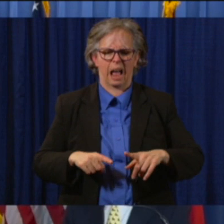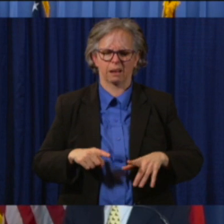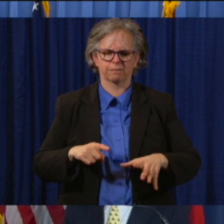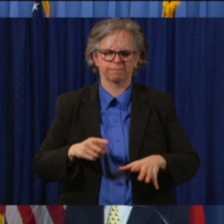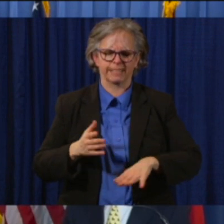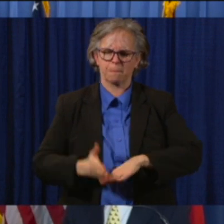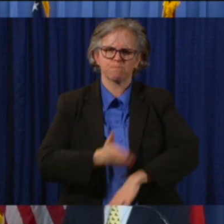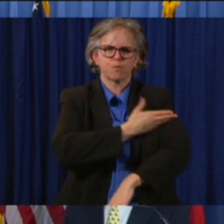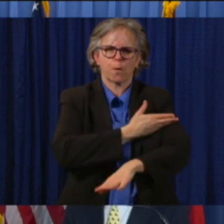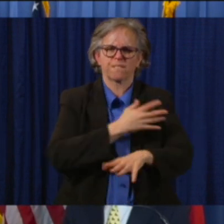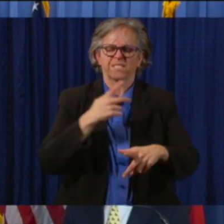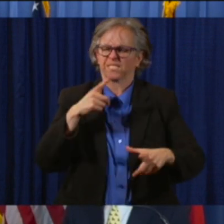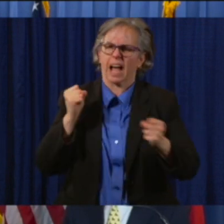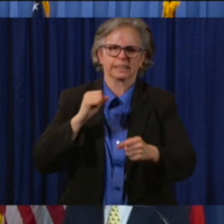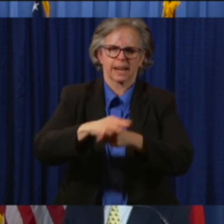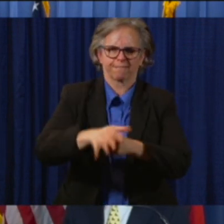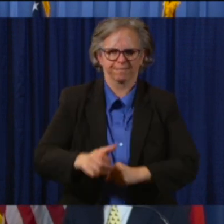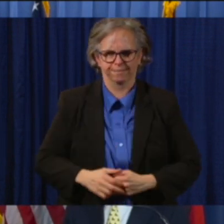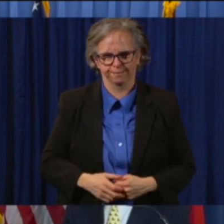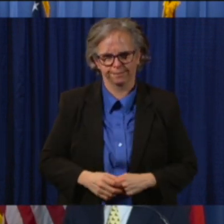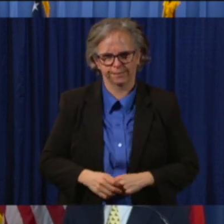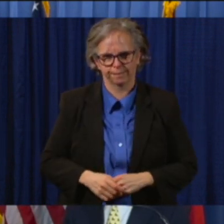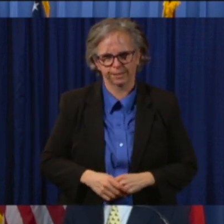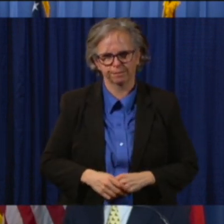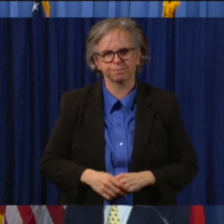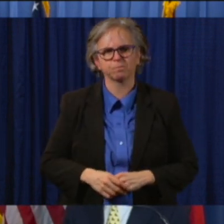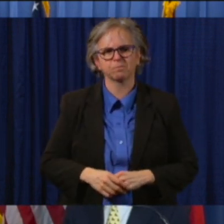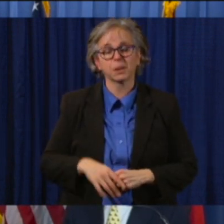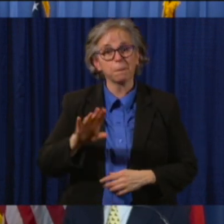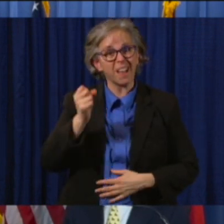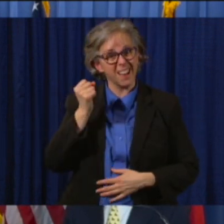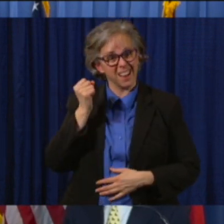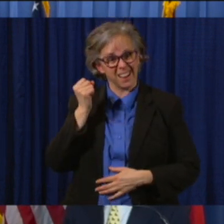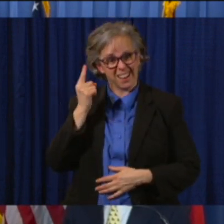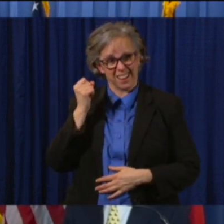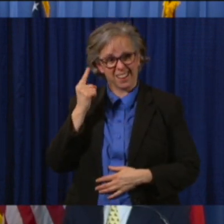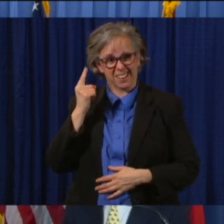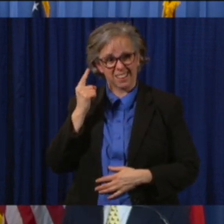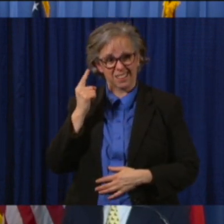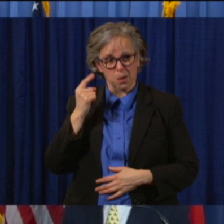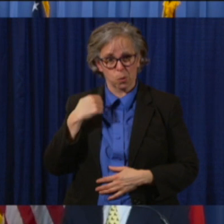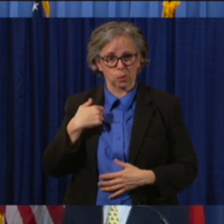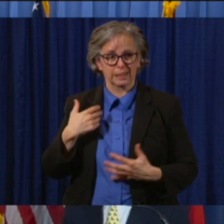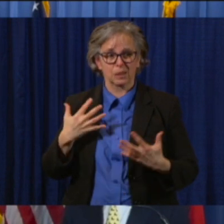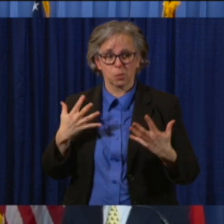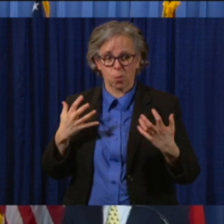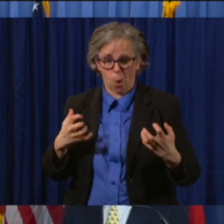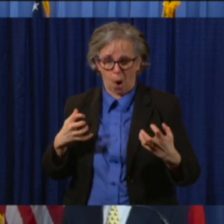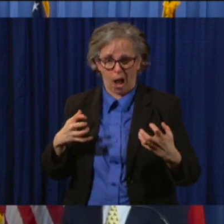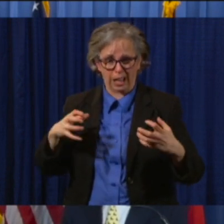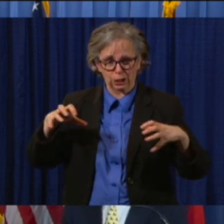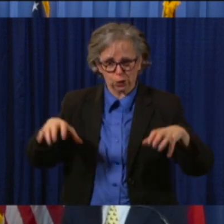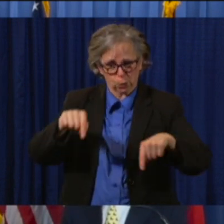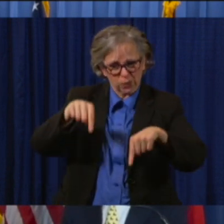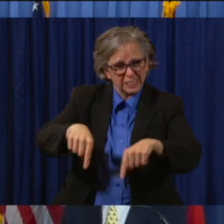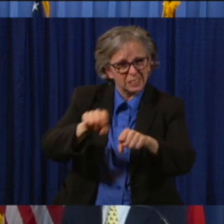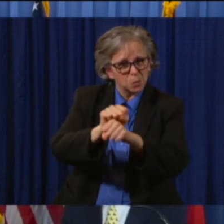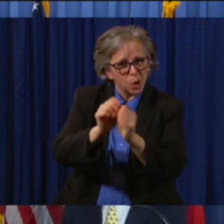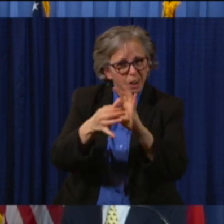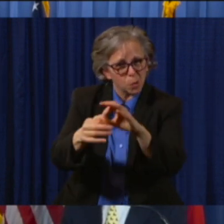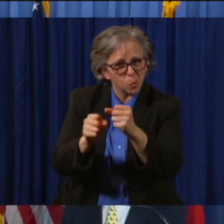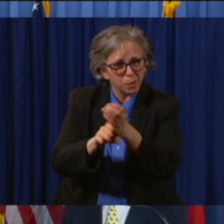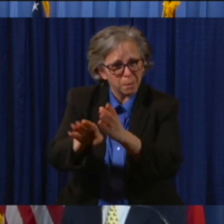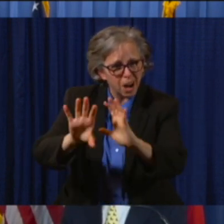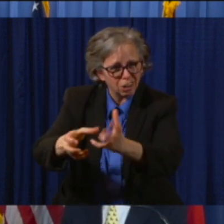Our will is entirely to do this work. Any advice that you want to give us? We know we can't change